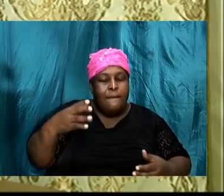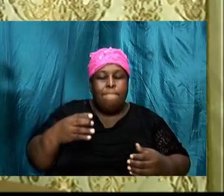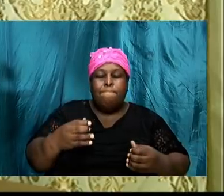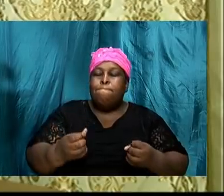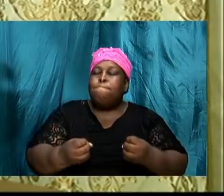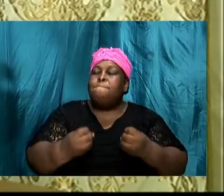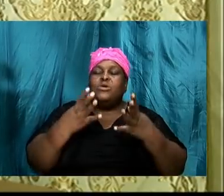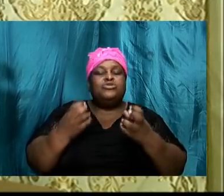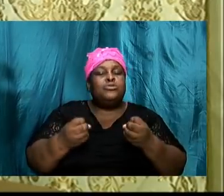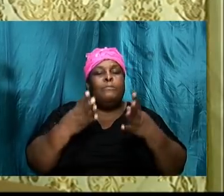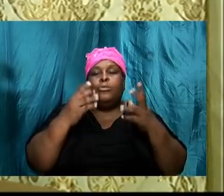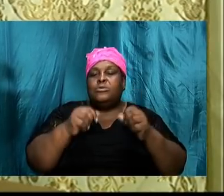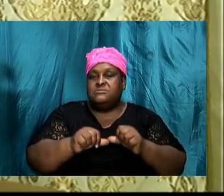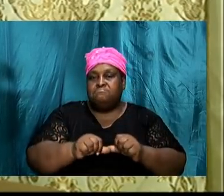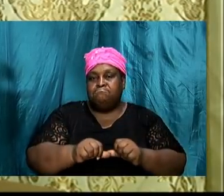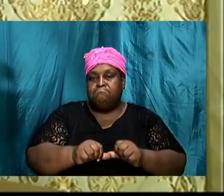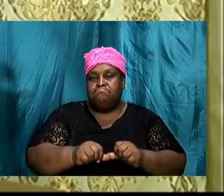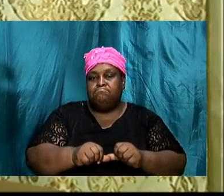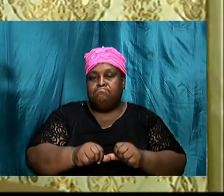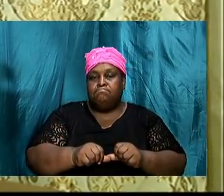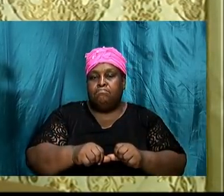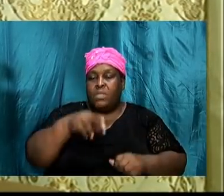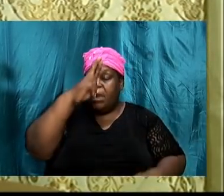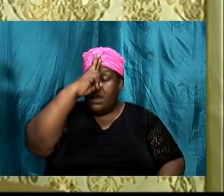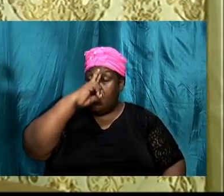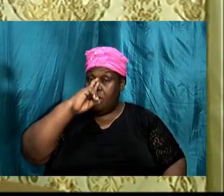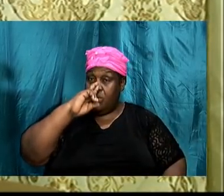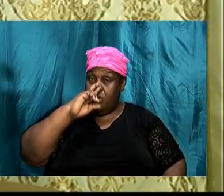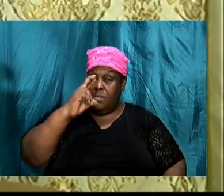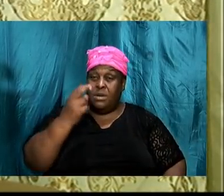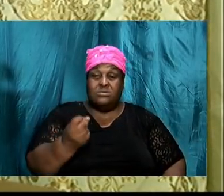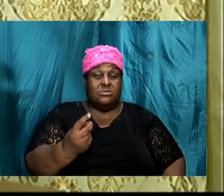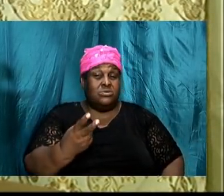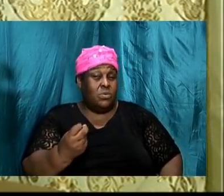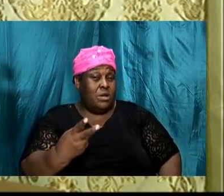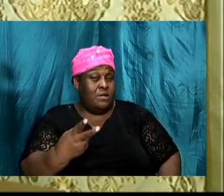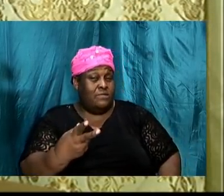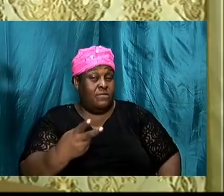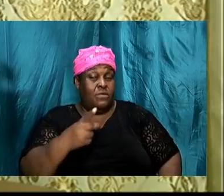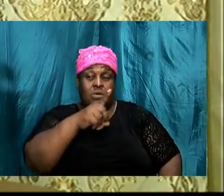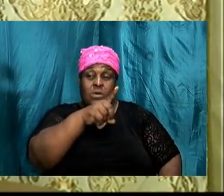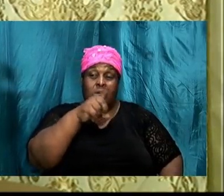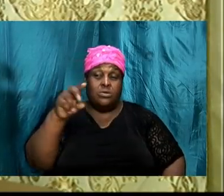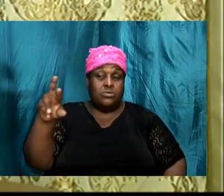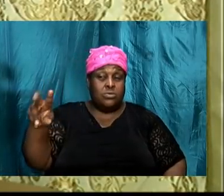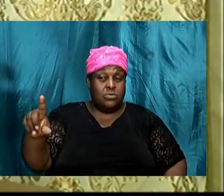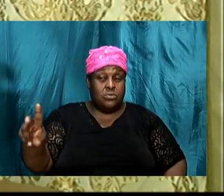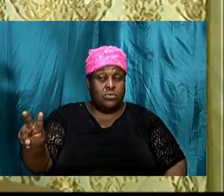The book of Romans tells us, in Romans 12, 1 and 2,